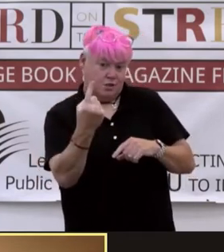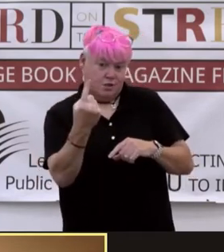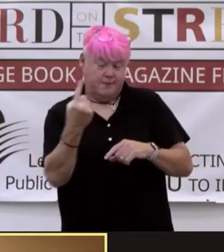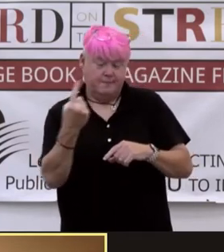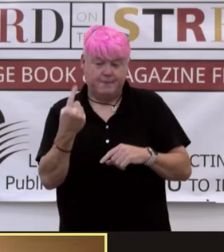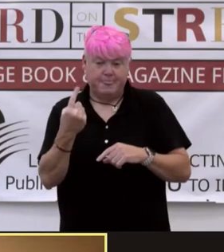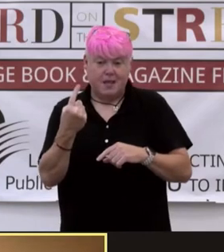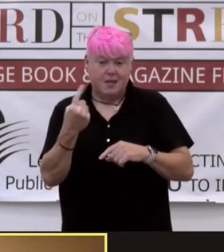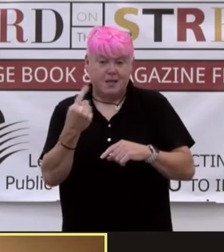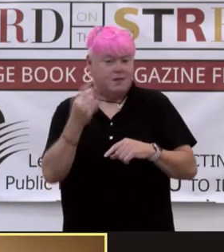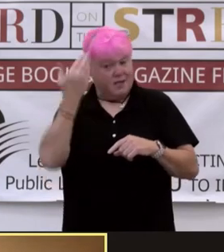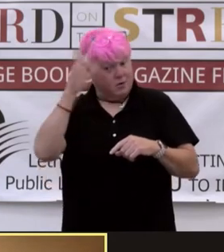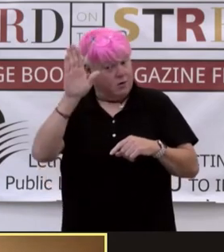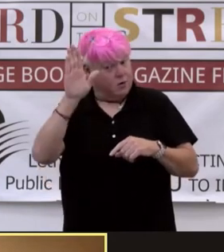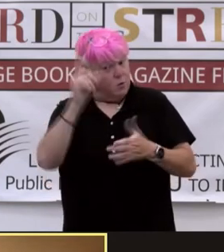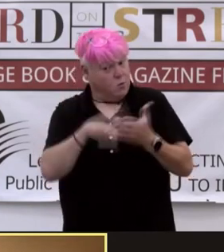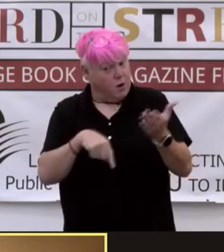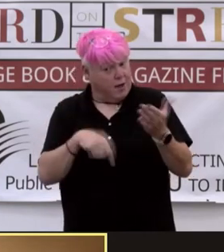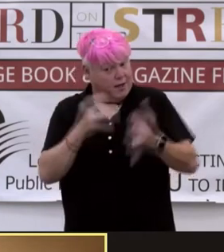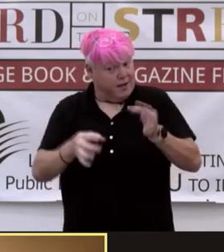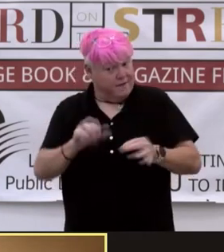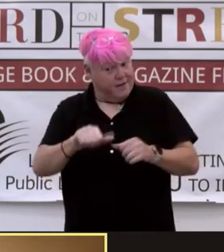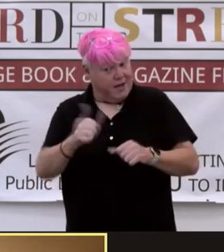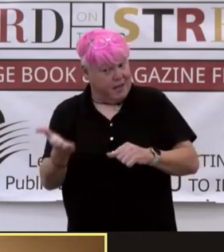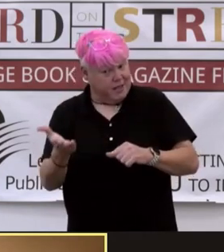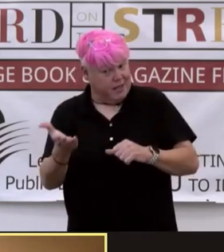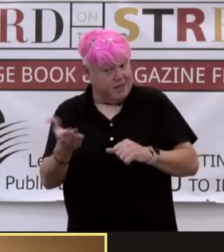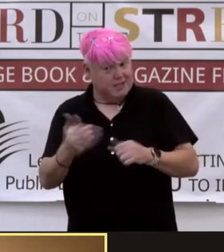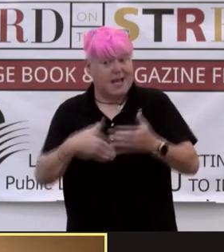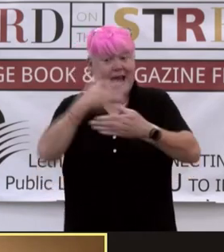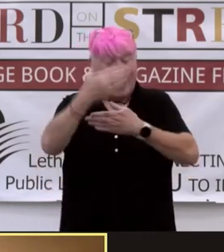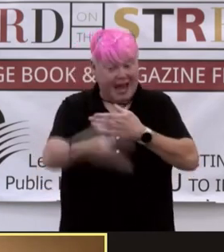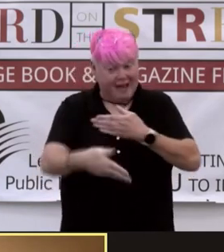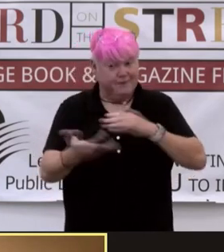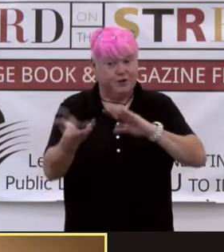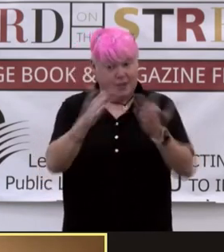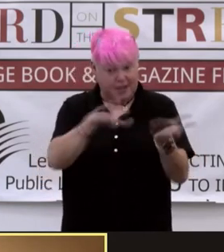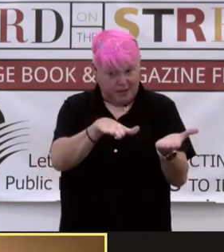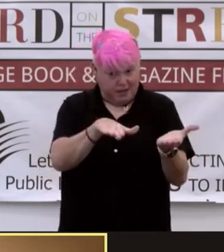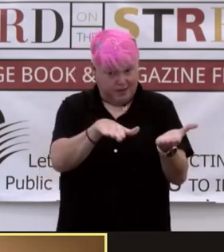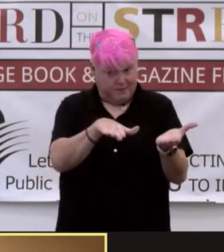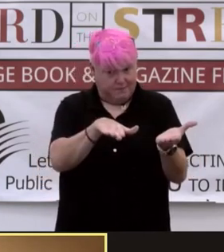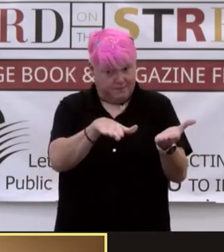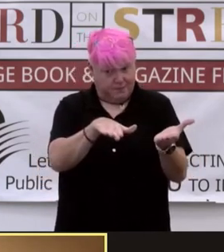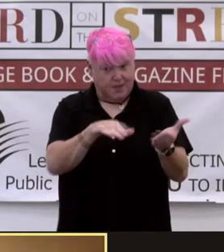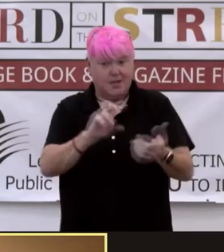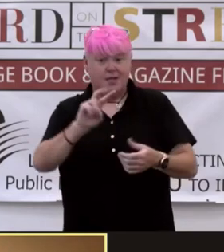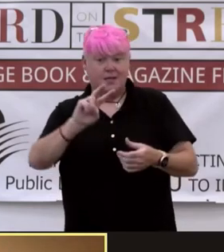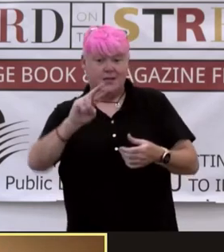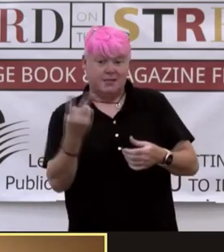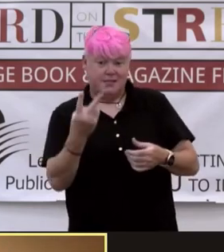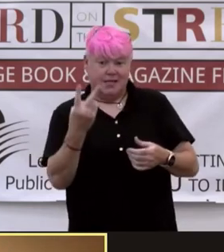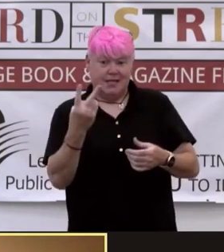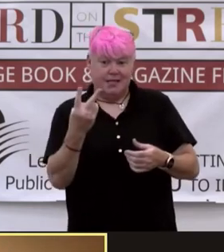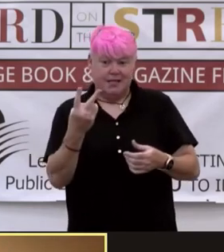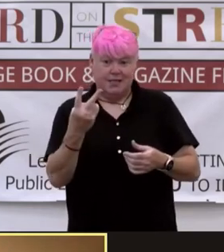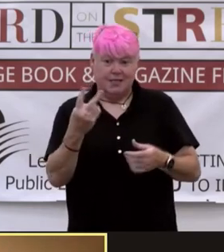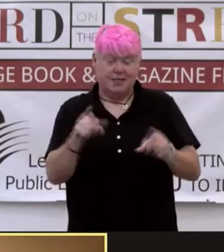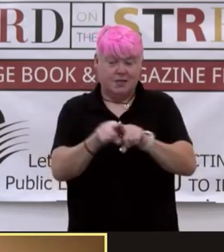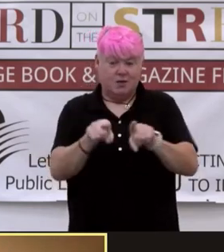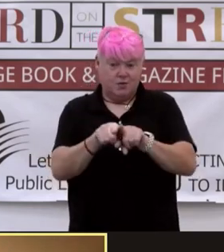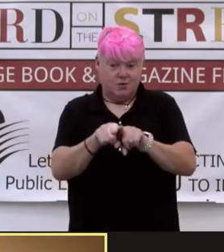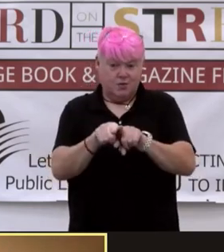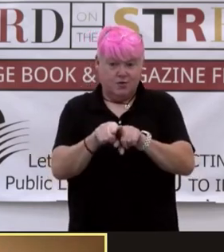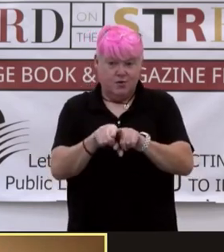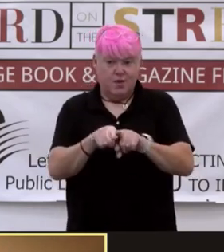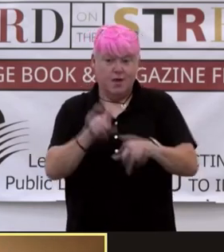They do not know what, if anything, lies beyond the veil. That is a matter of faith. The second reason is also obvious. People